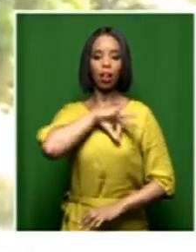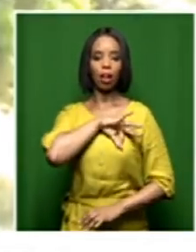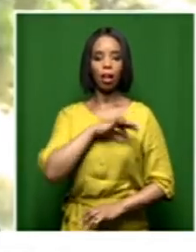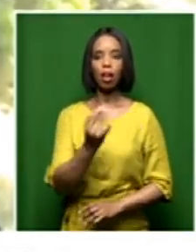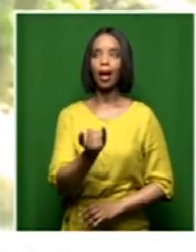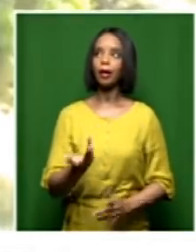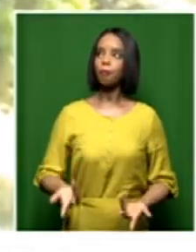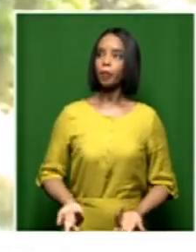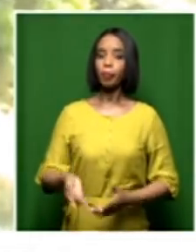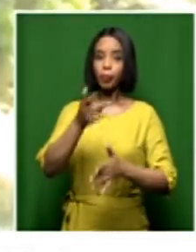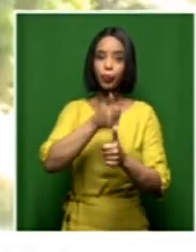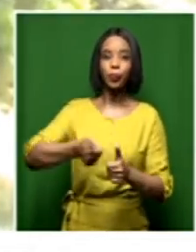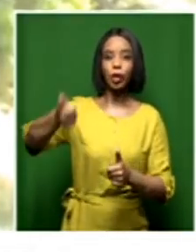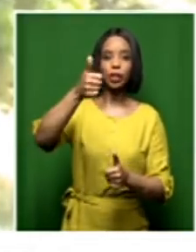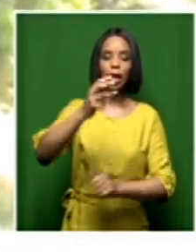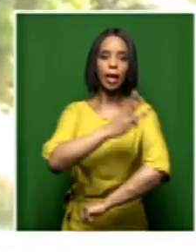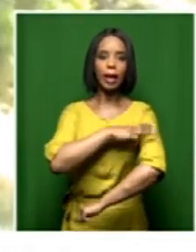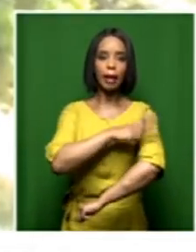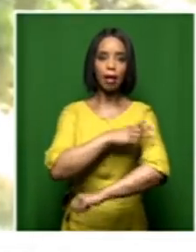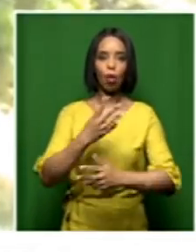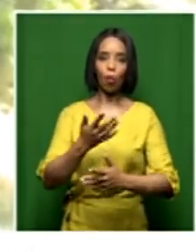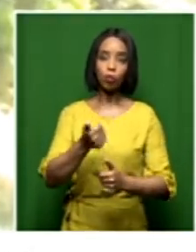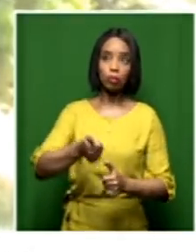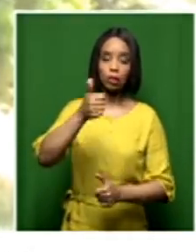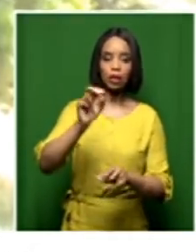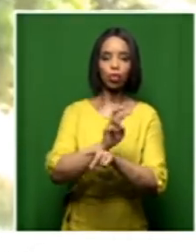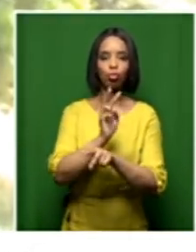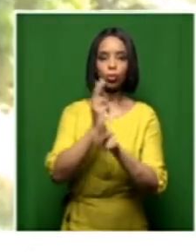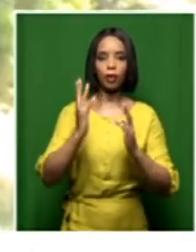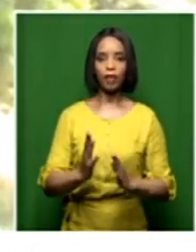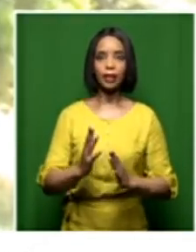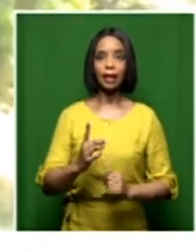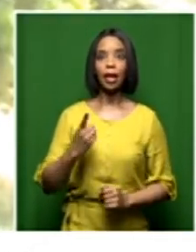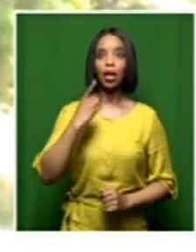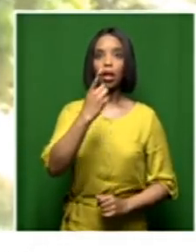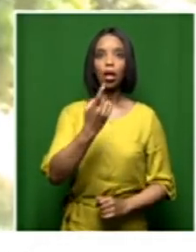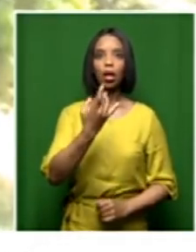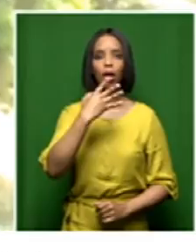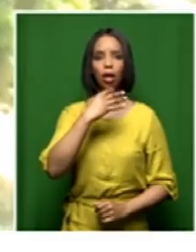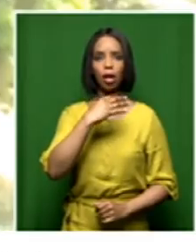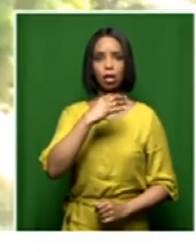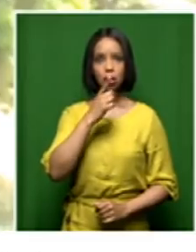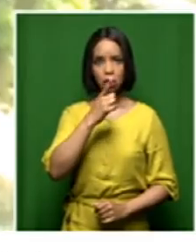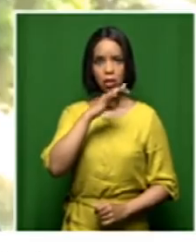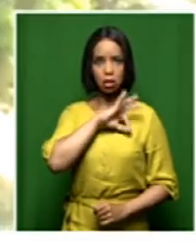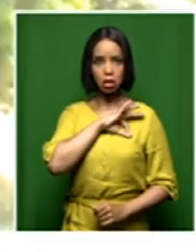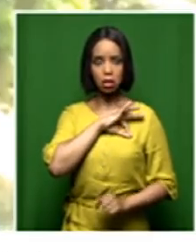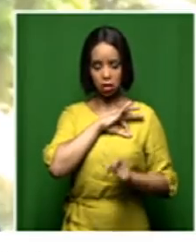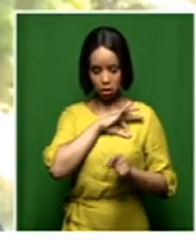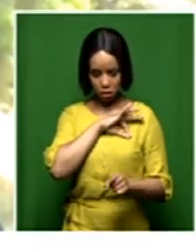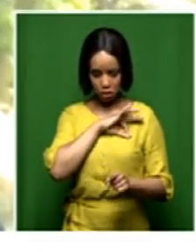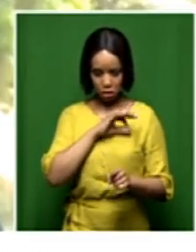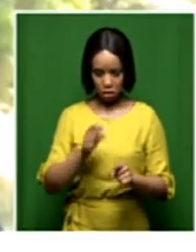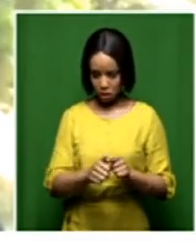supervisors get less than the subordinate who report to them. At about 21